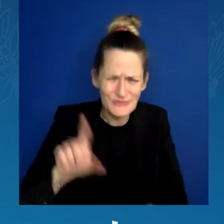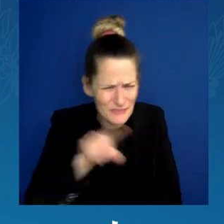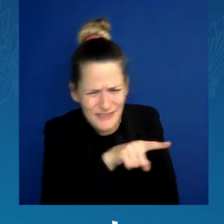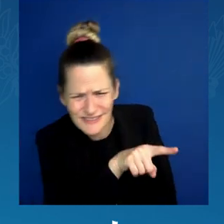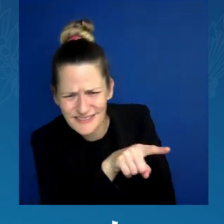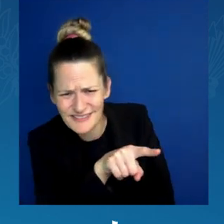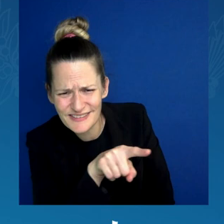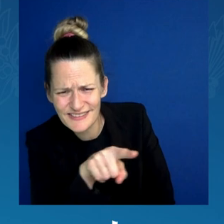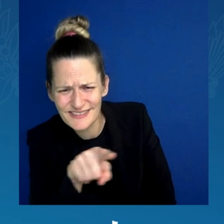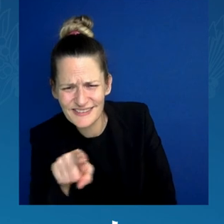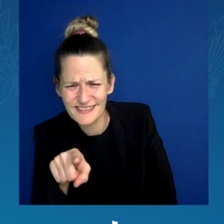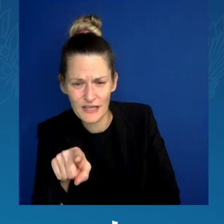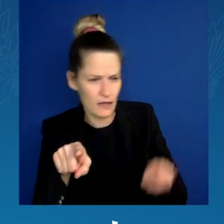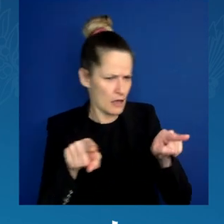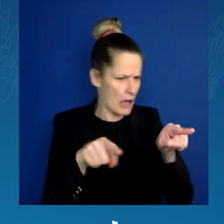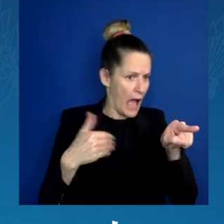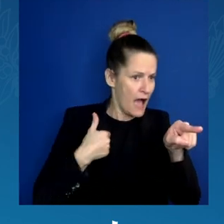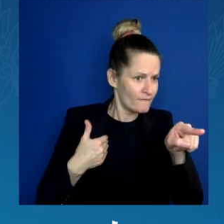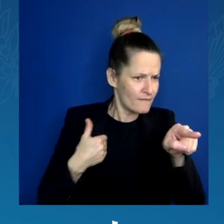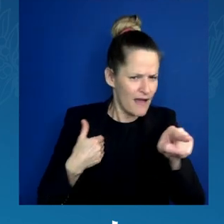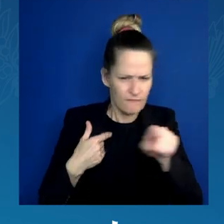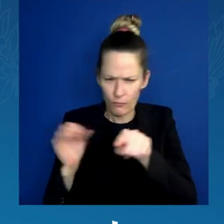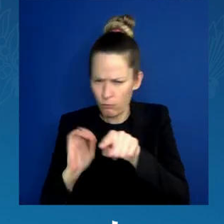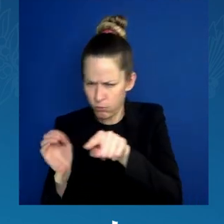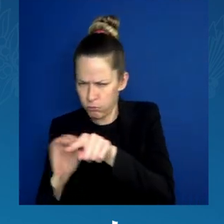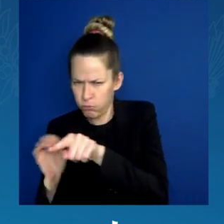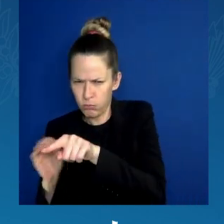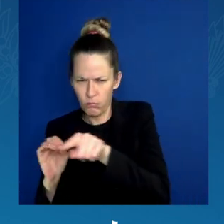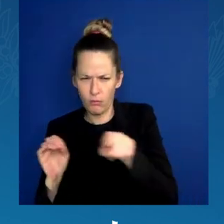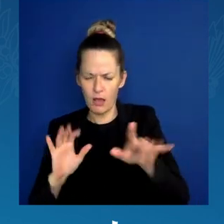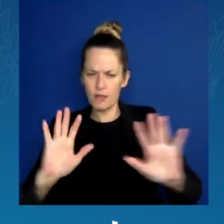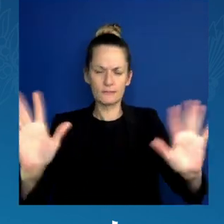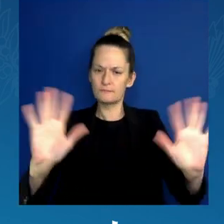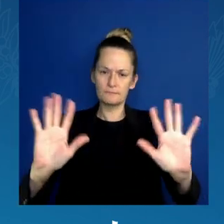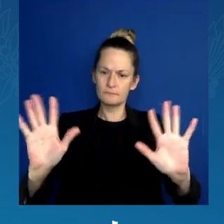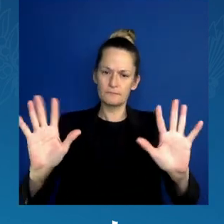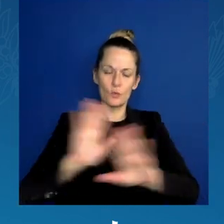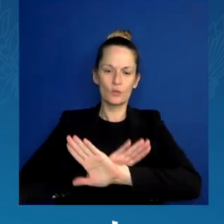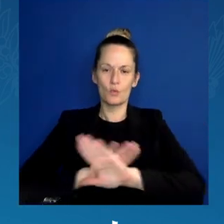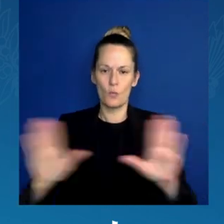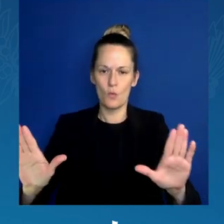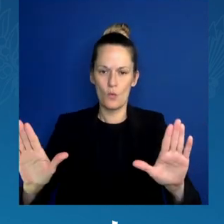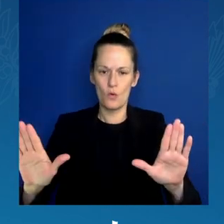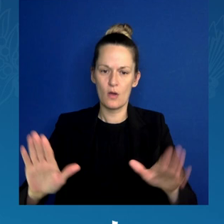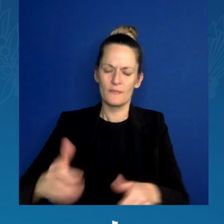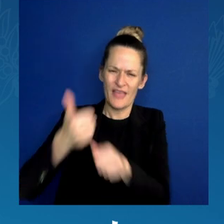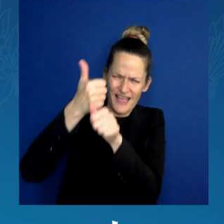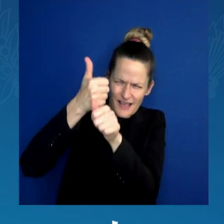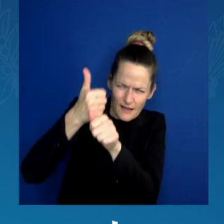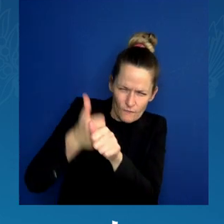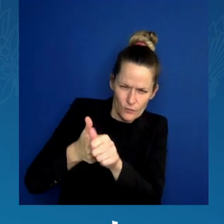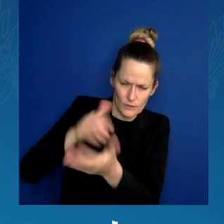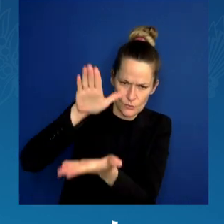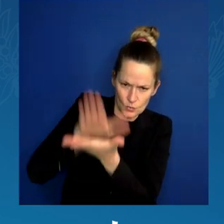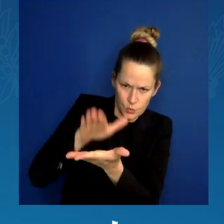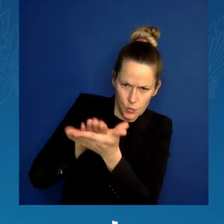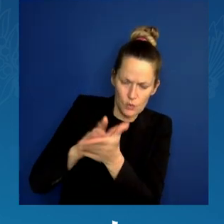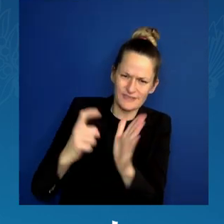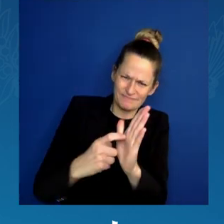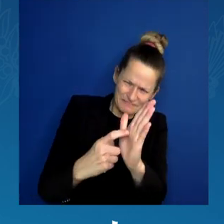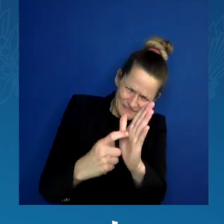And that every school and every student should have access to the care they need. Which is why